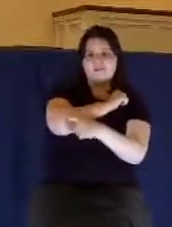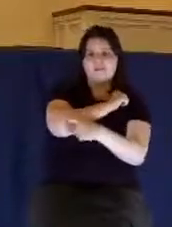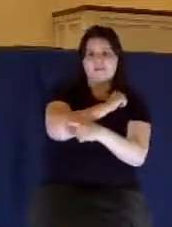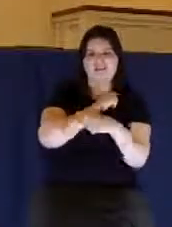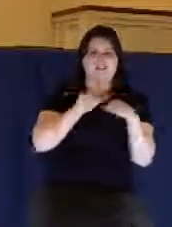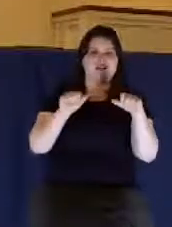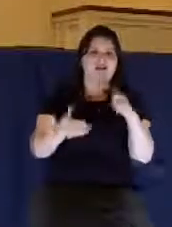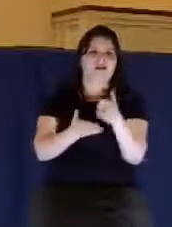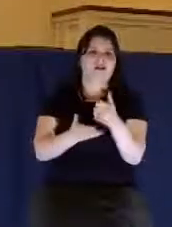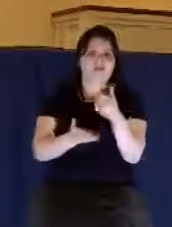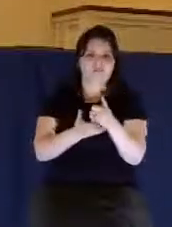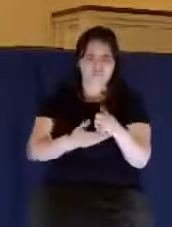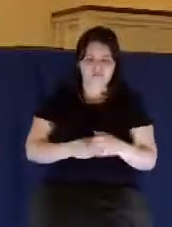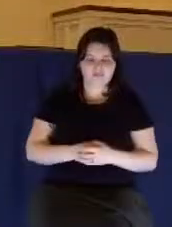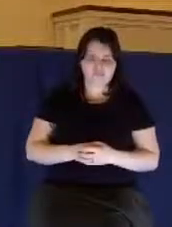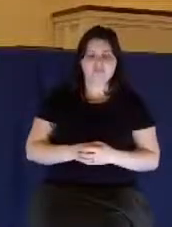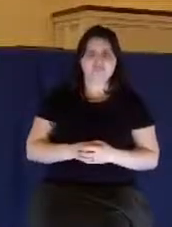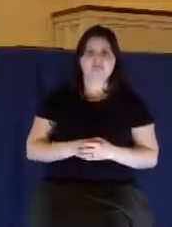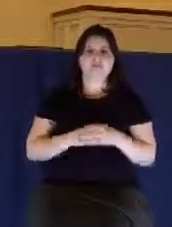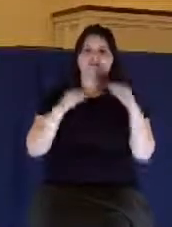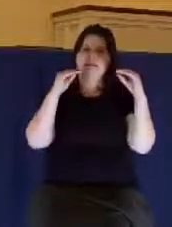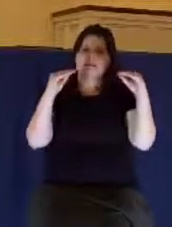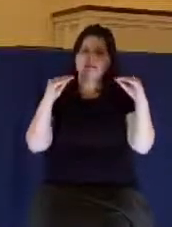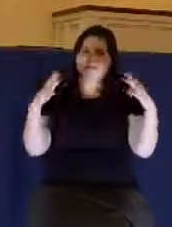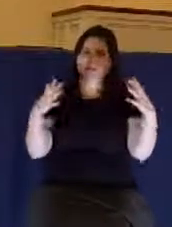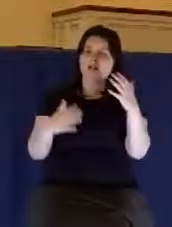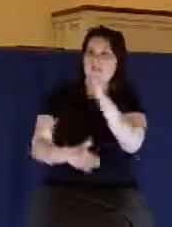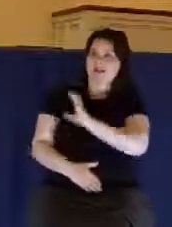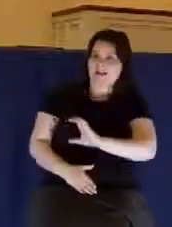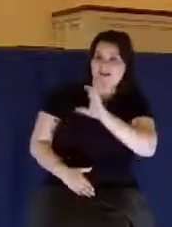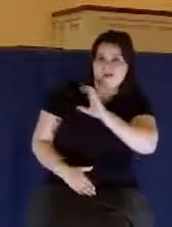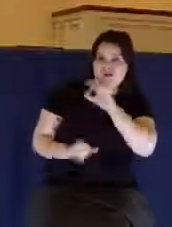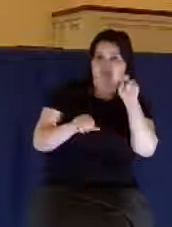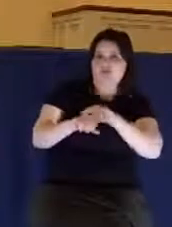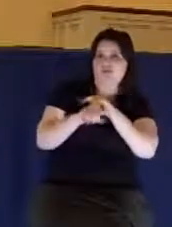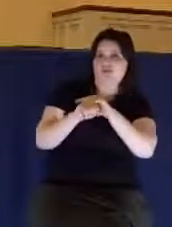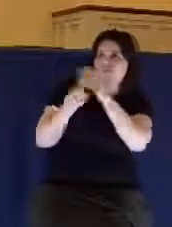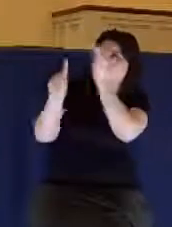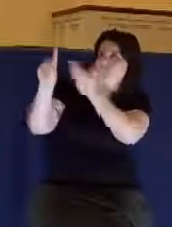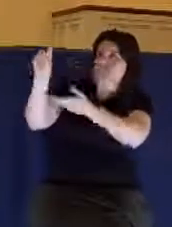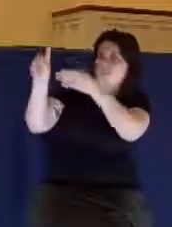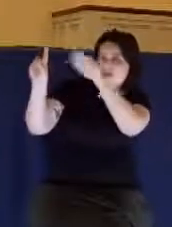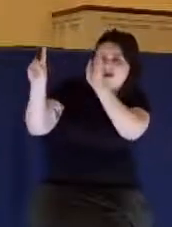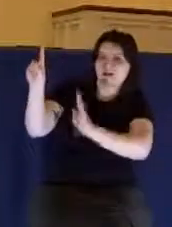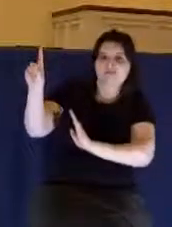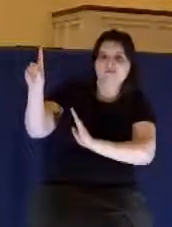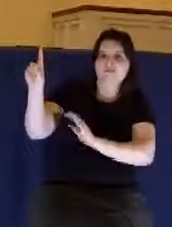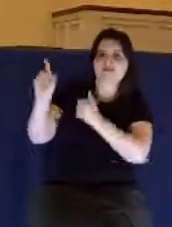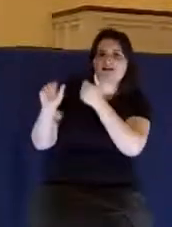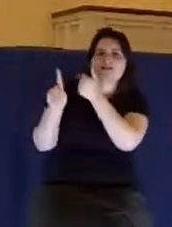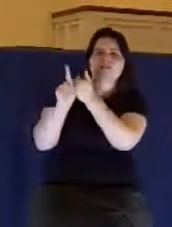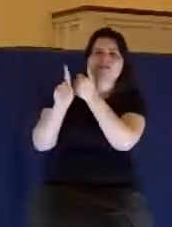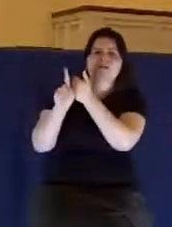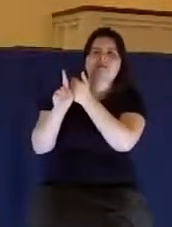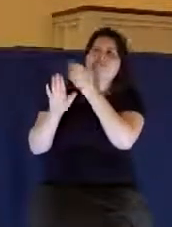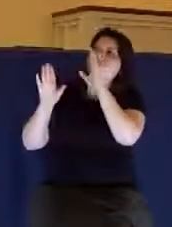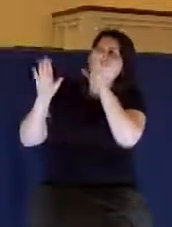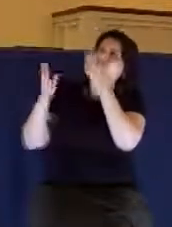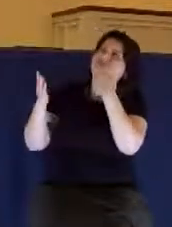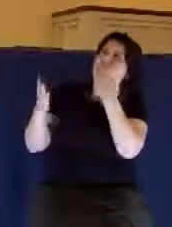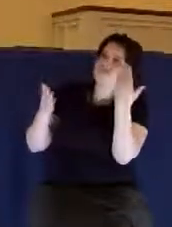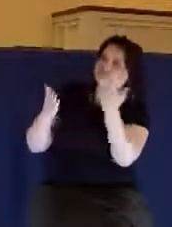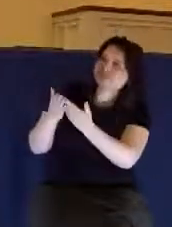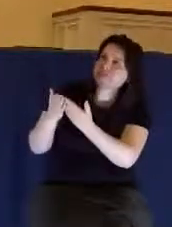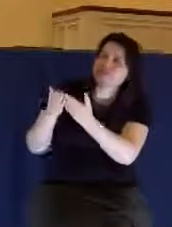teaches us about here is the character and nature of God. God is a good God. He's